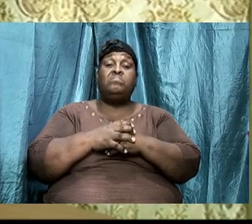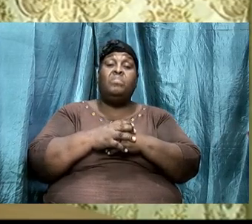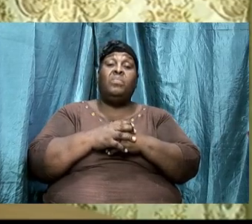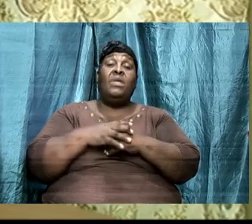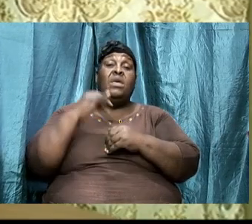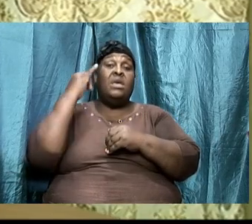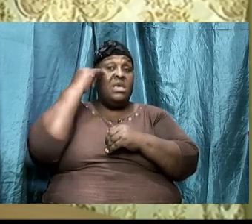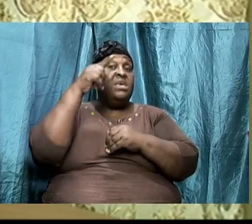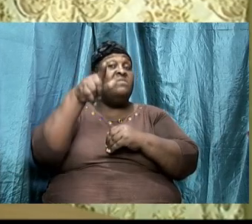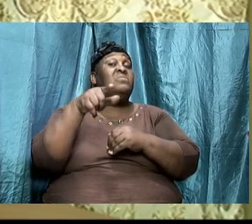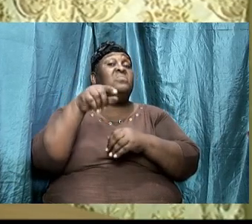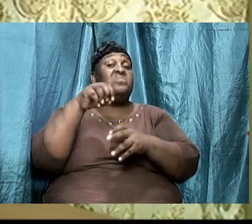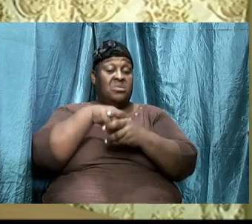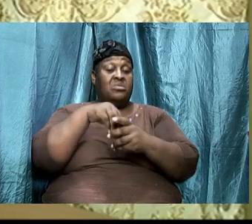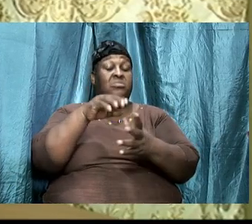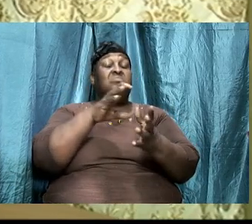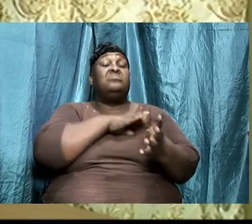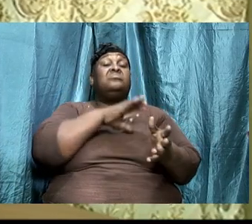in Christ